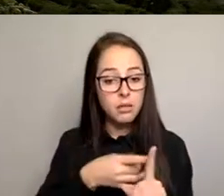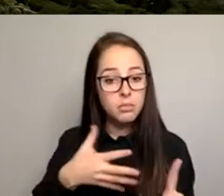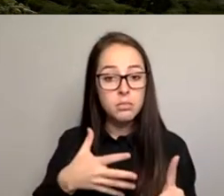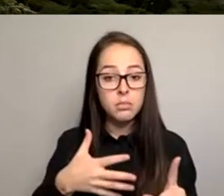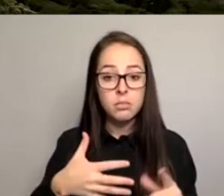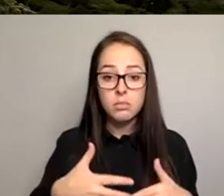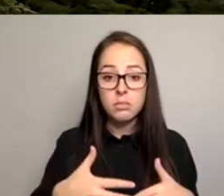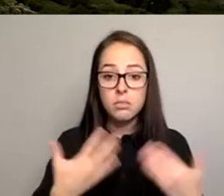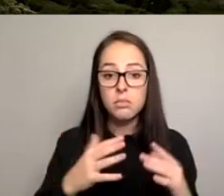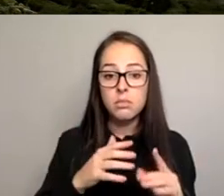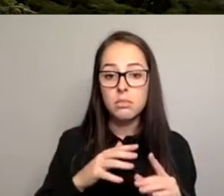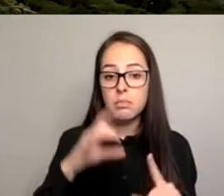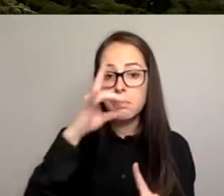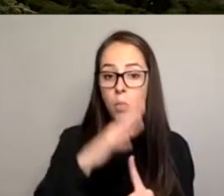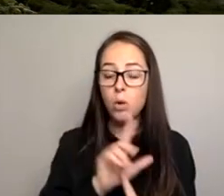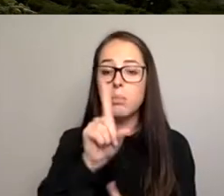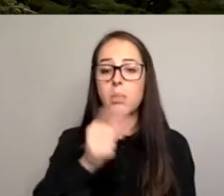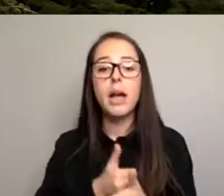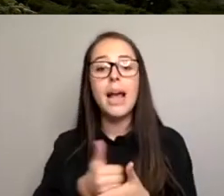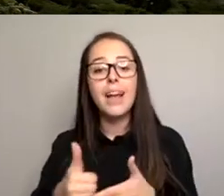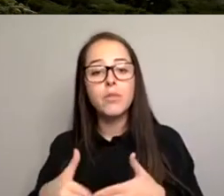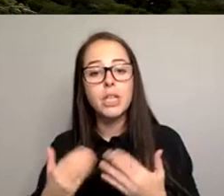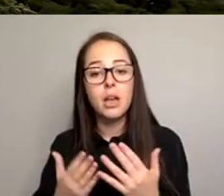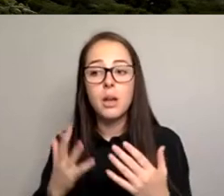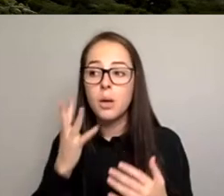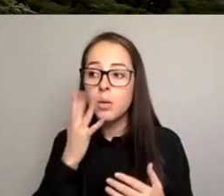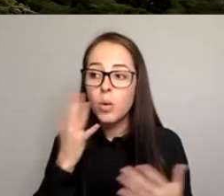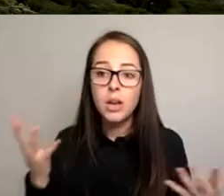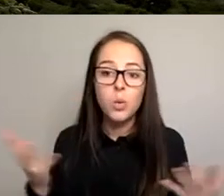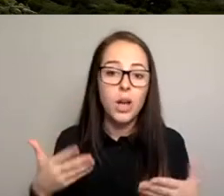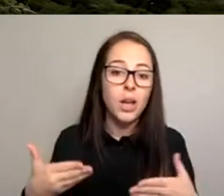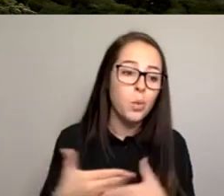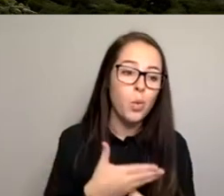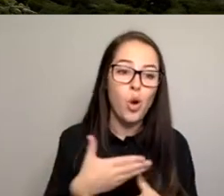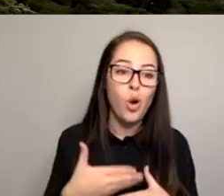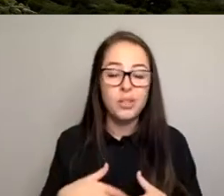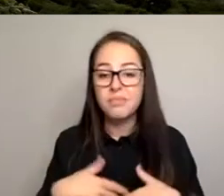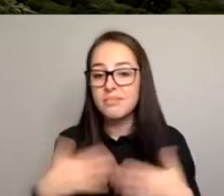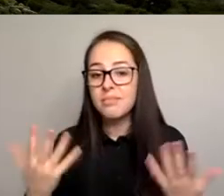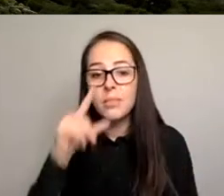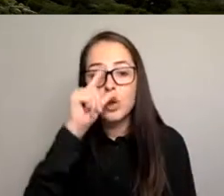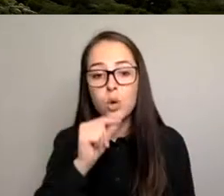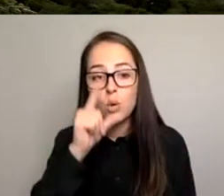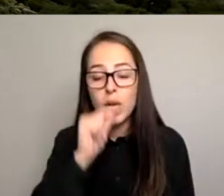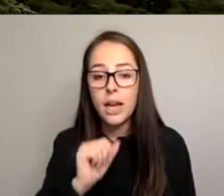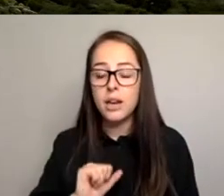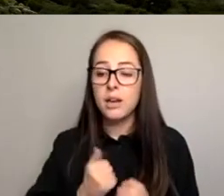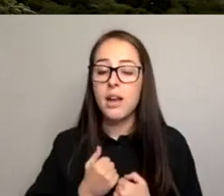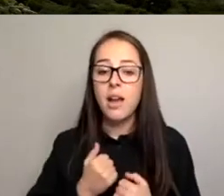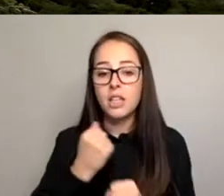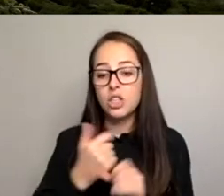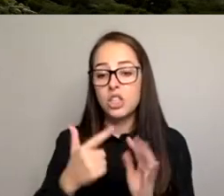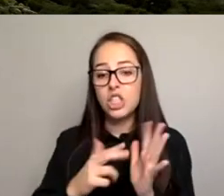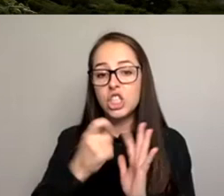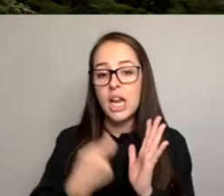every day at work. So gender equality and our gender equality action plans is actually a component of everybody's